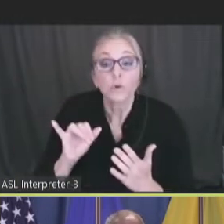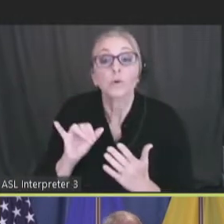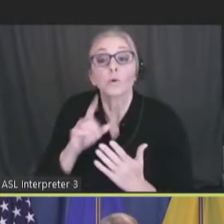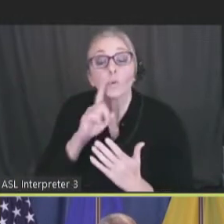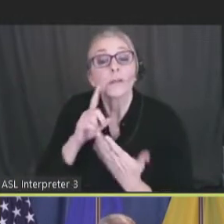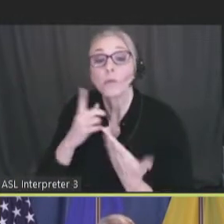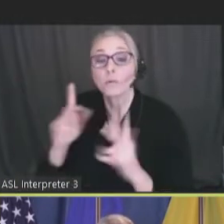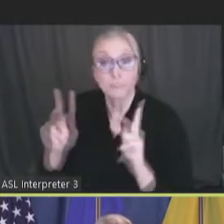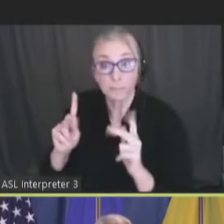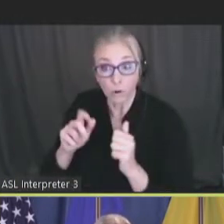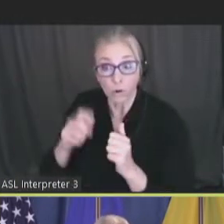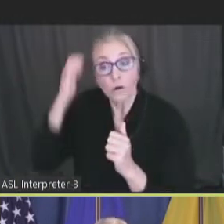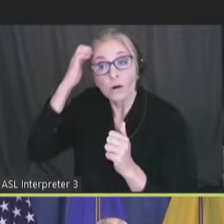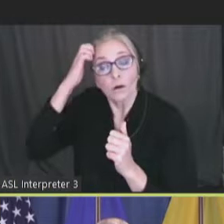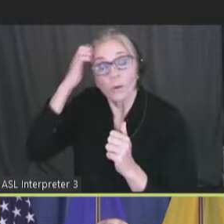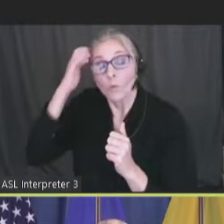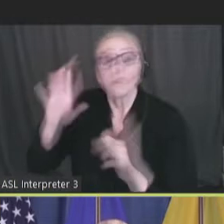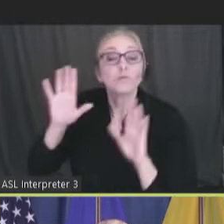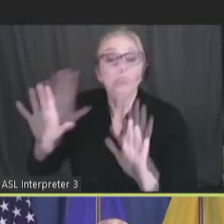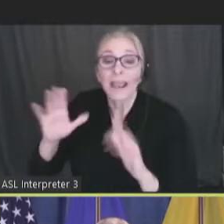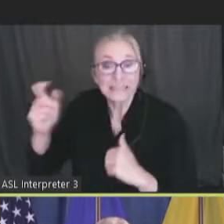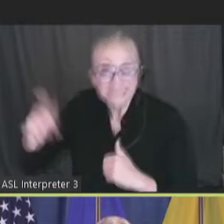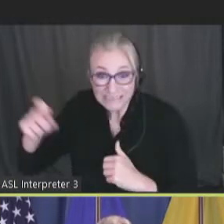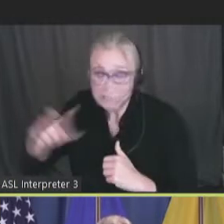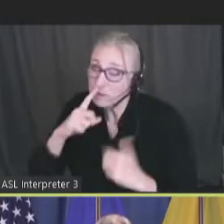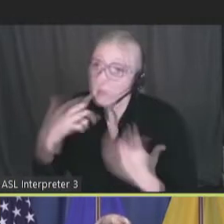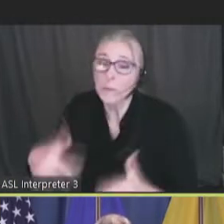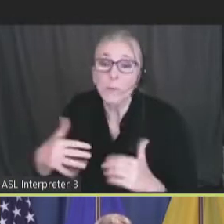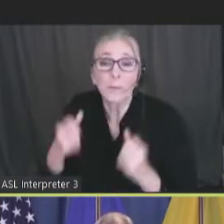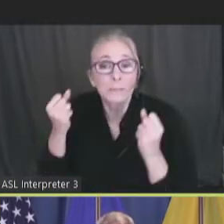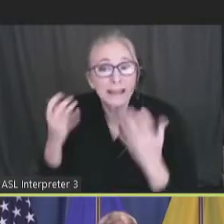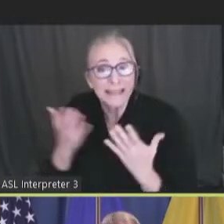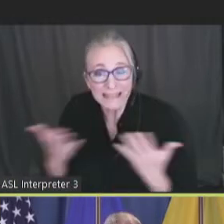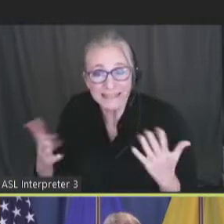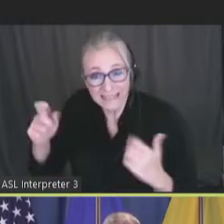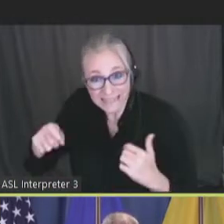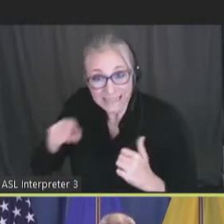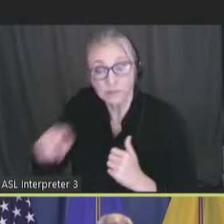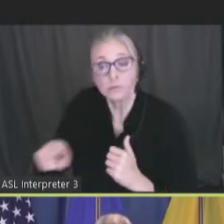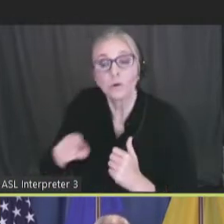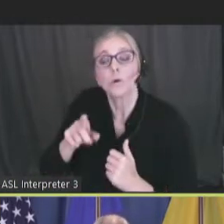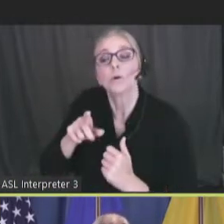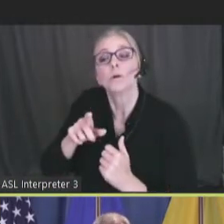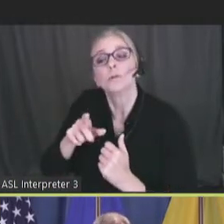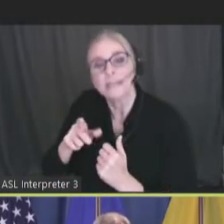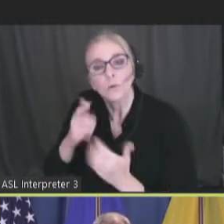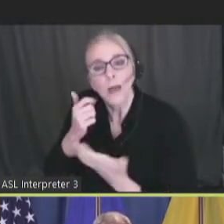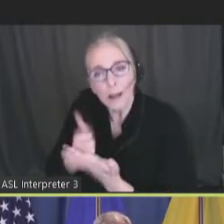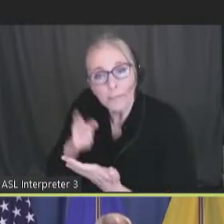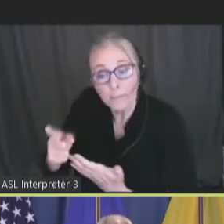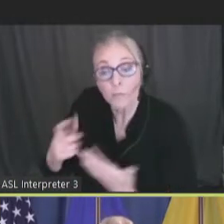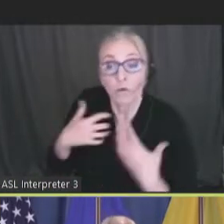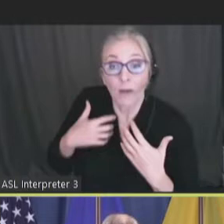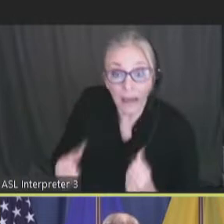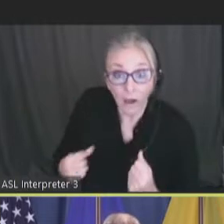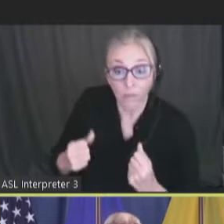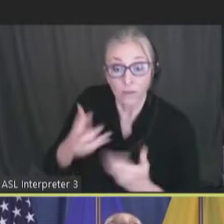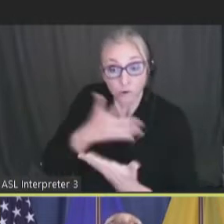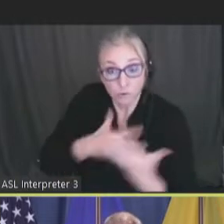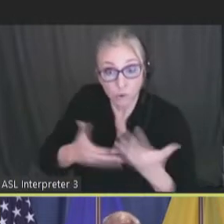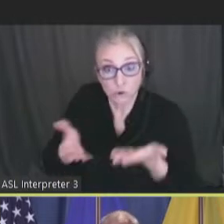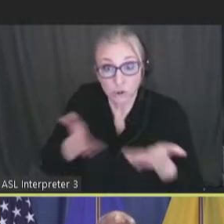with incredibly great needs. So, we needed to address their health and social service needs before